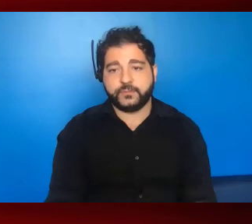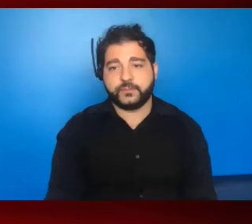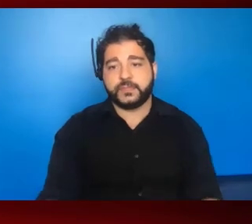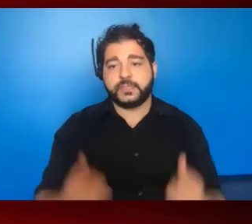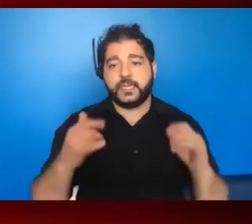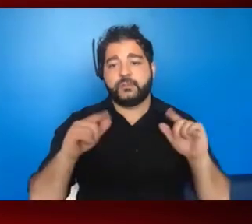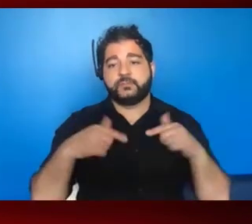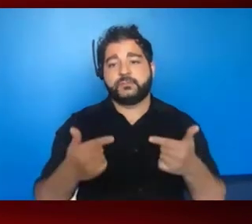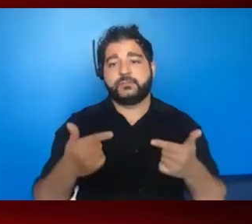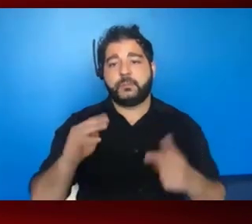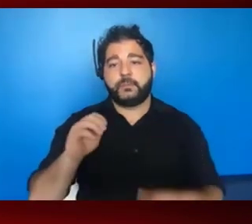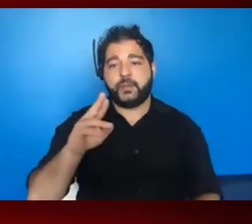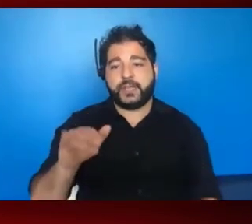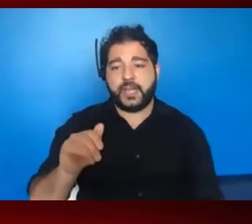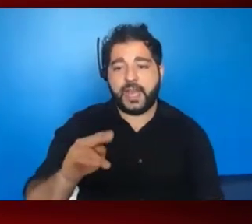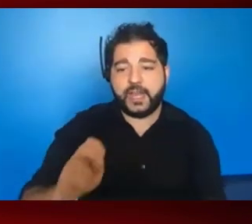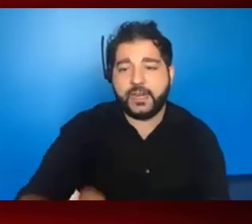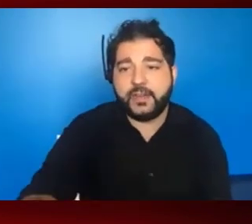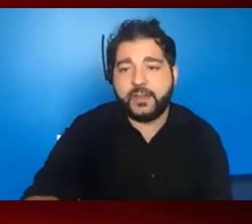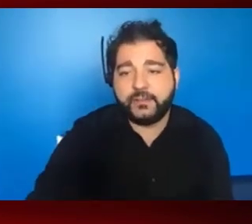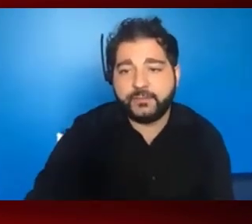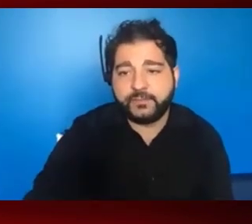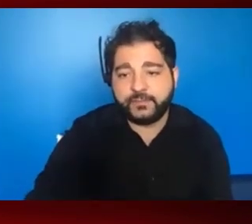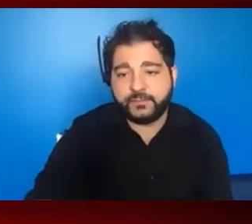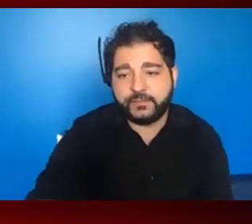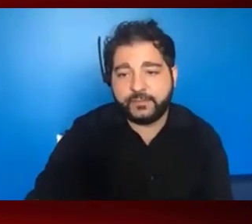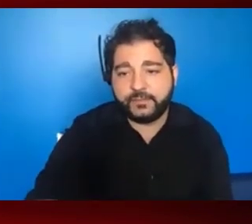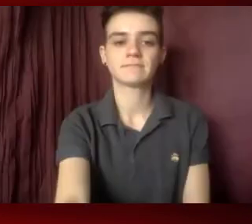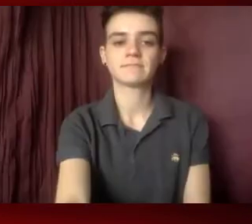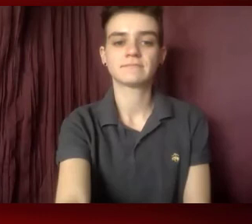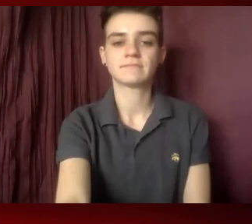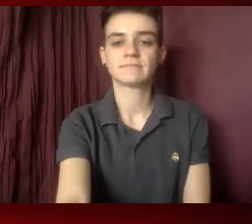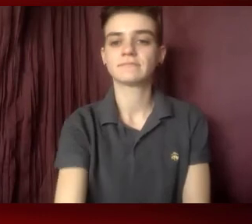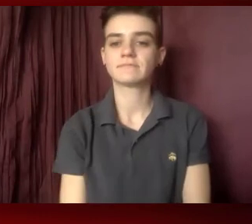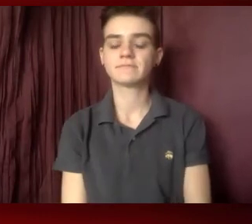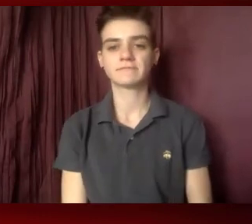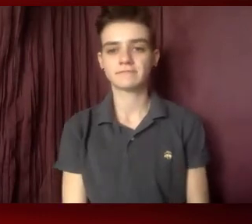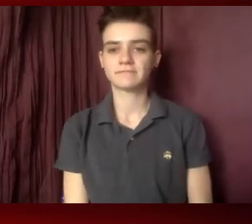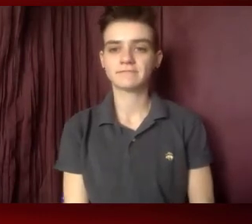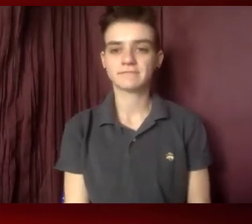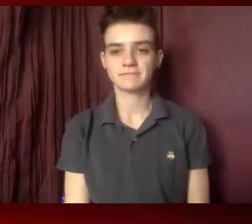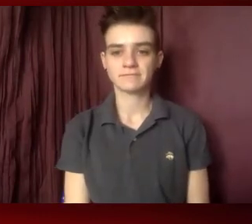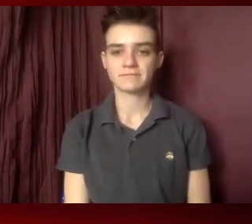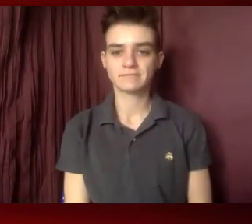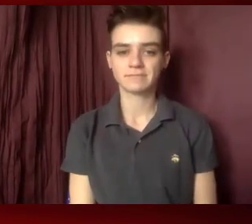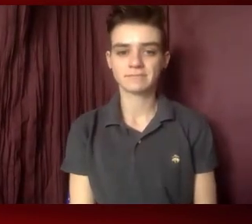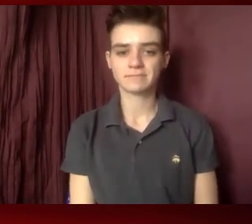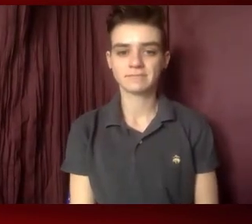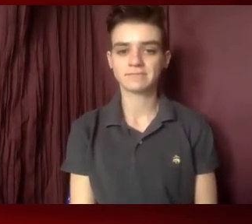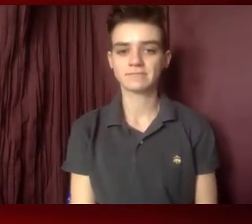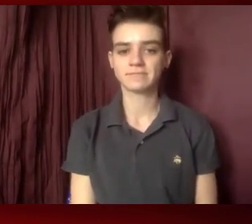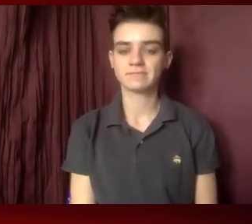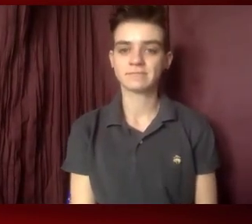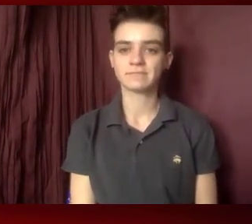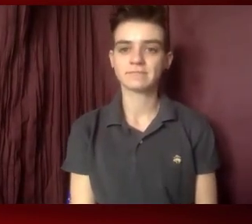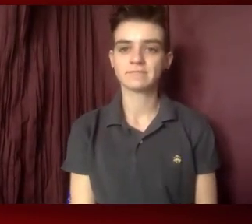Marianne. Thank you so much, Malcolm and Carrie. And hello again, everyone. My name is Marianne and